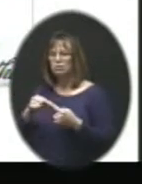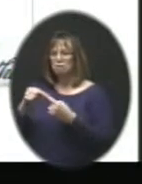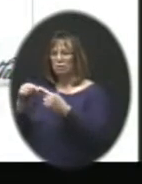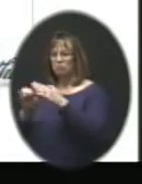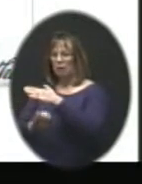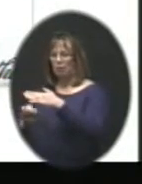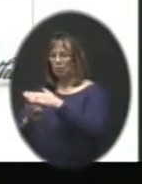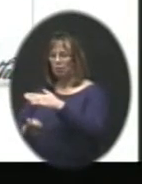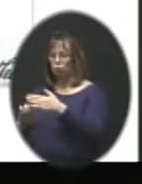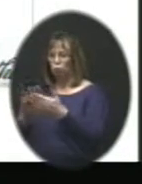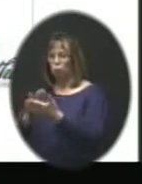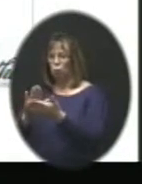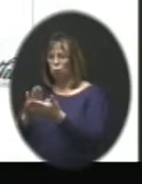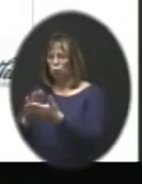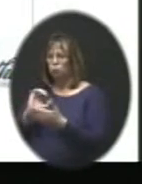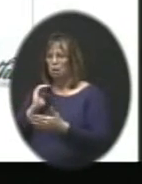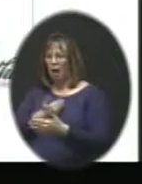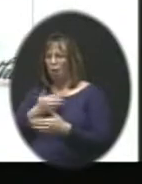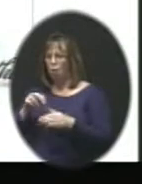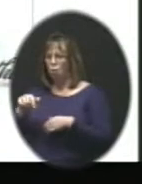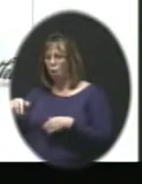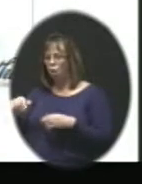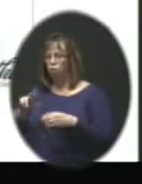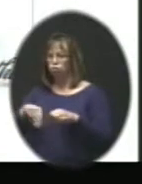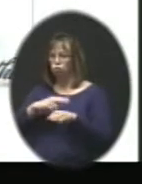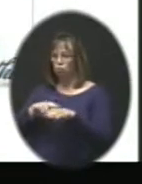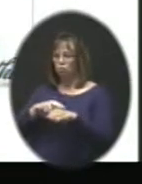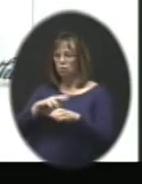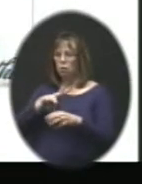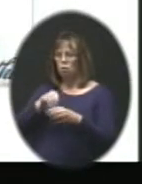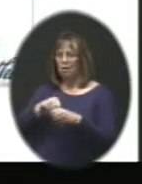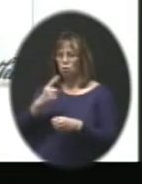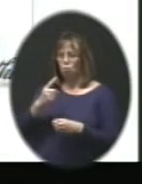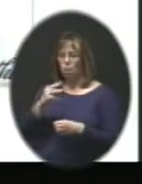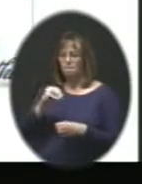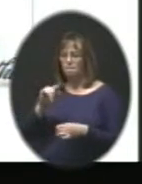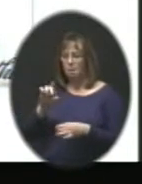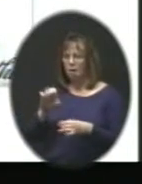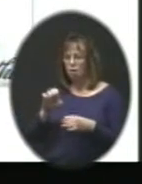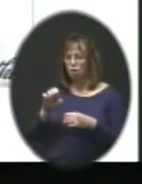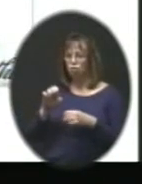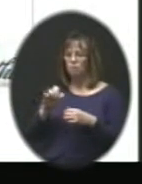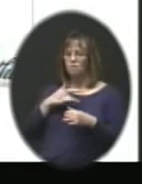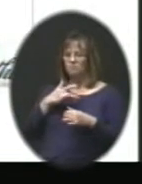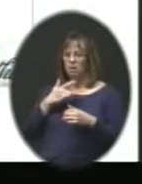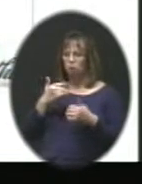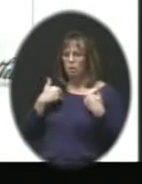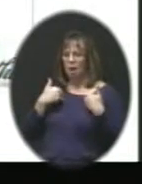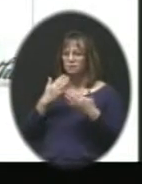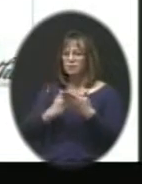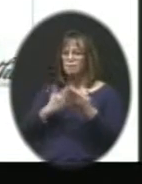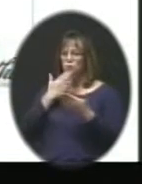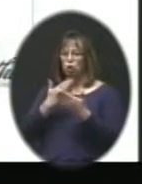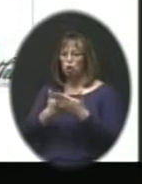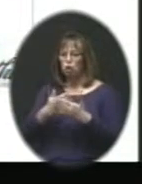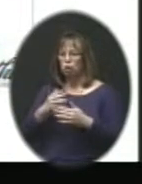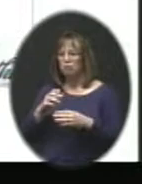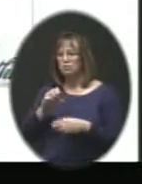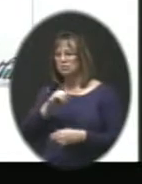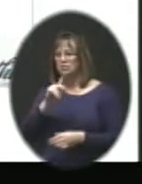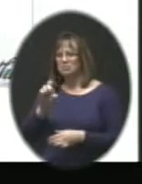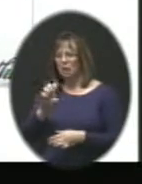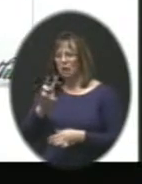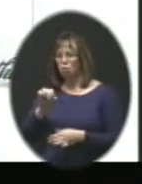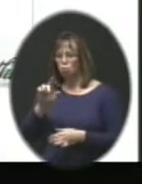level. Okay. So our walkers are typically those that are within the mile radius. And again, feel like we have some good sidewalk options